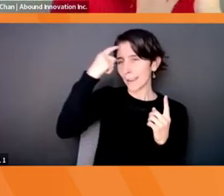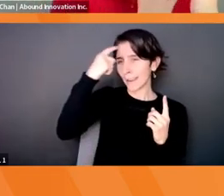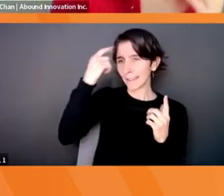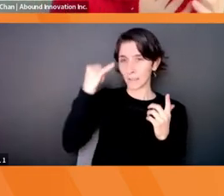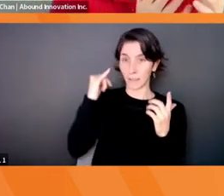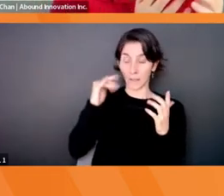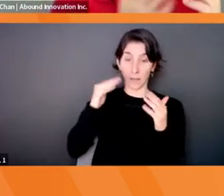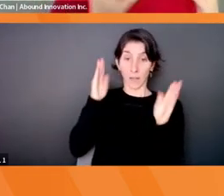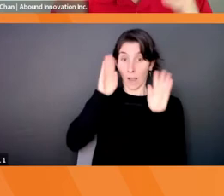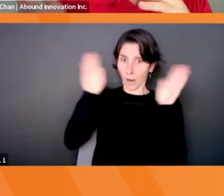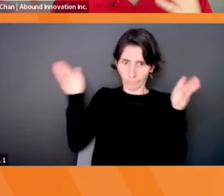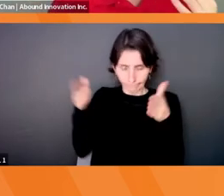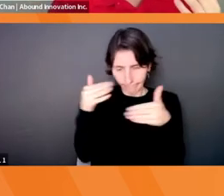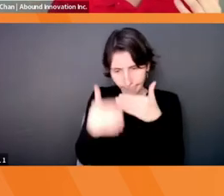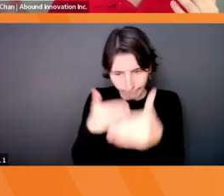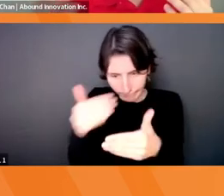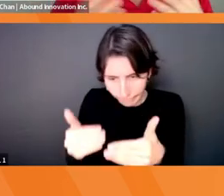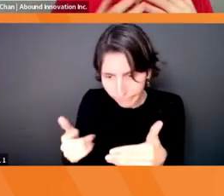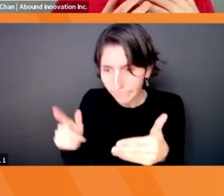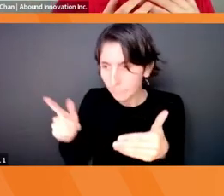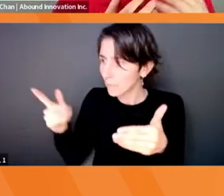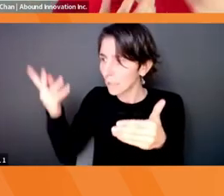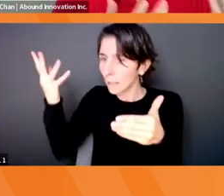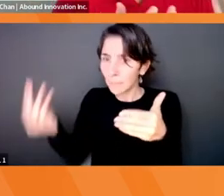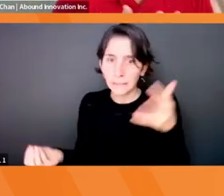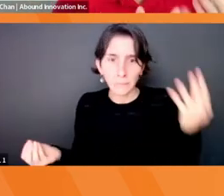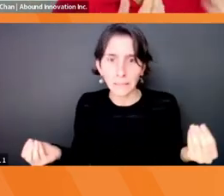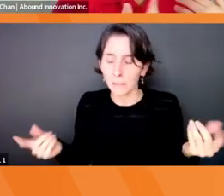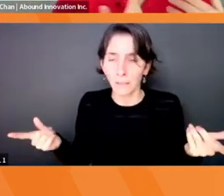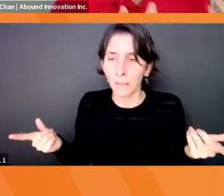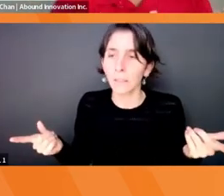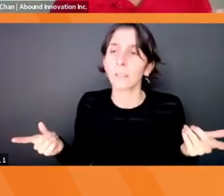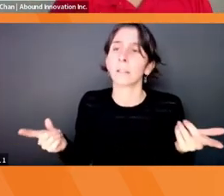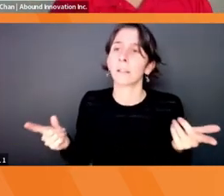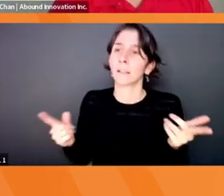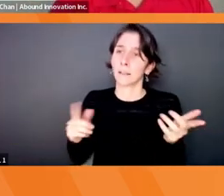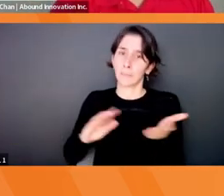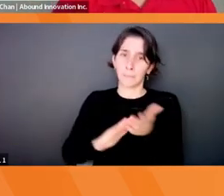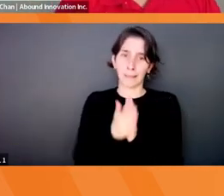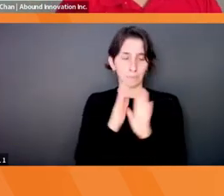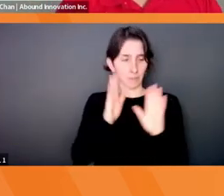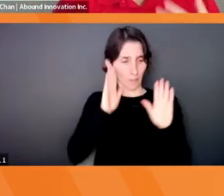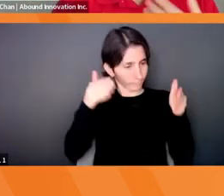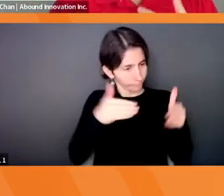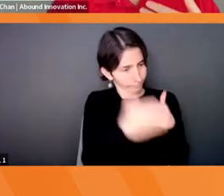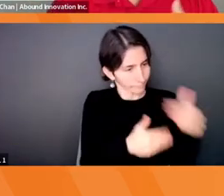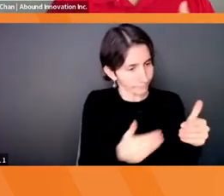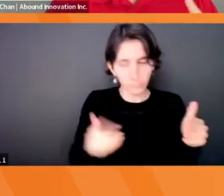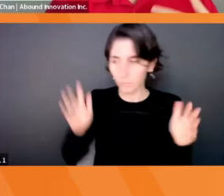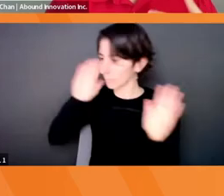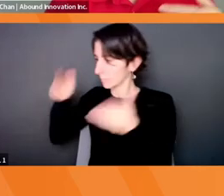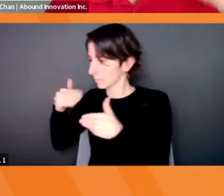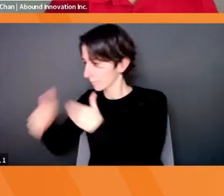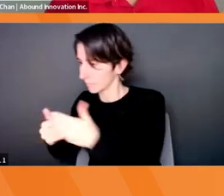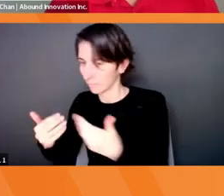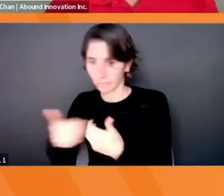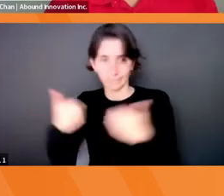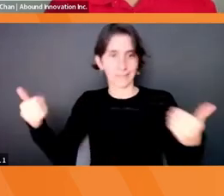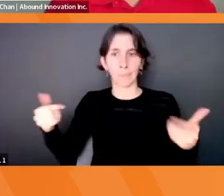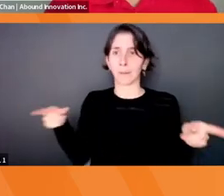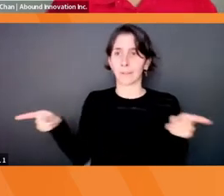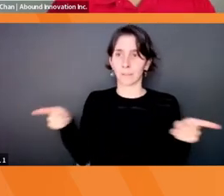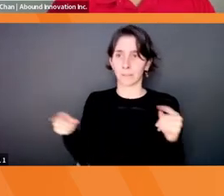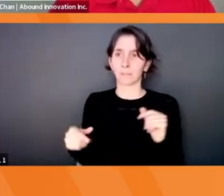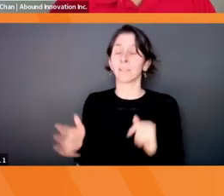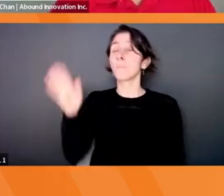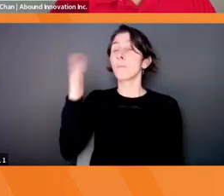without the ability to collaborate, because of functional silos, you know, it prevents us from really innovating. I had a functional side. So when I was